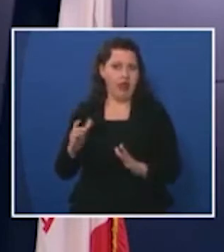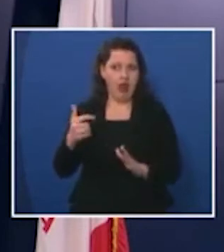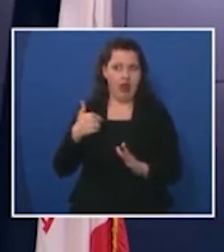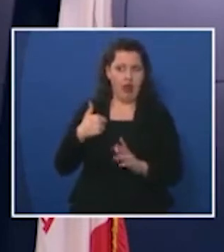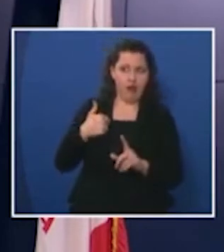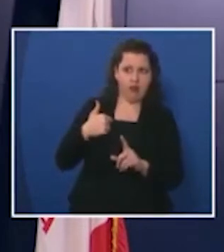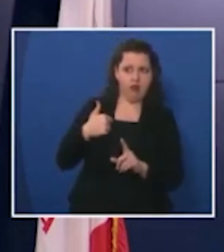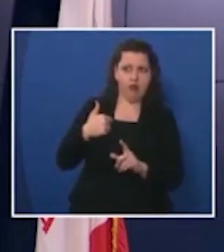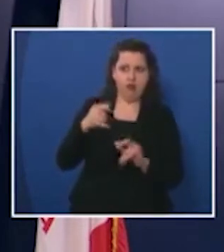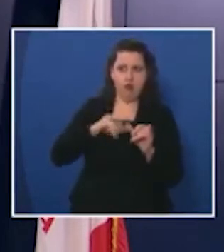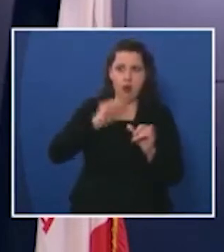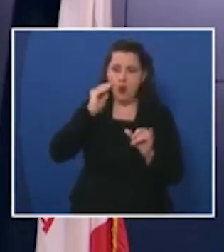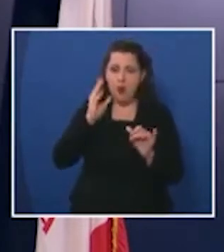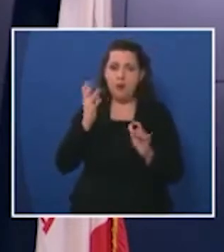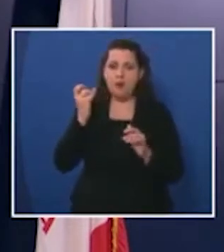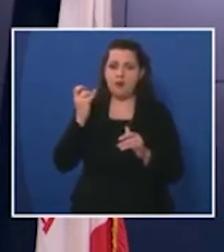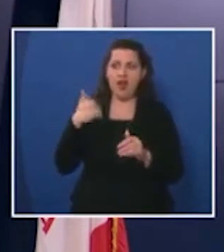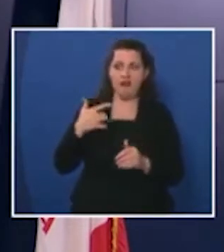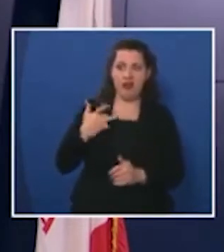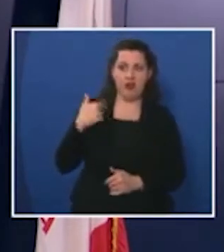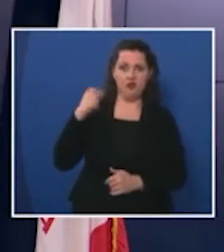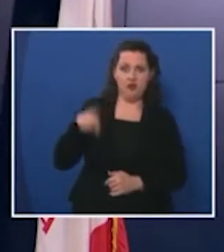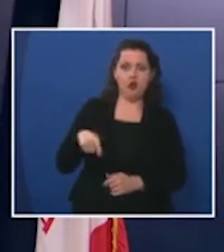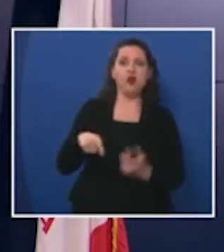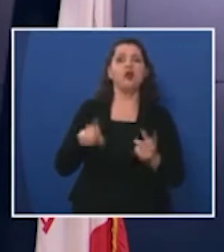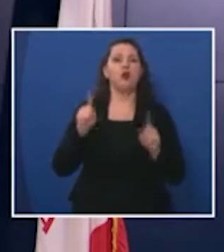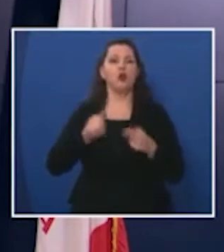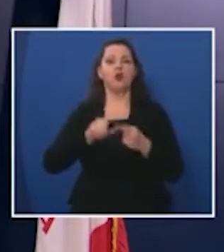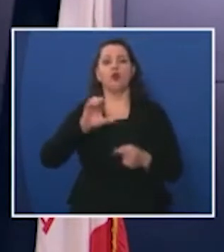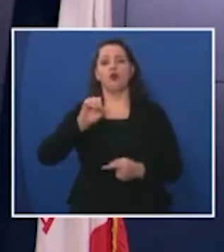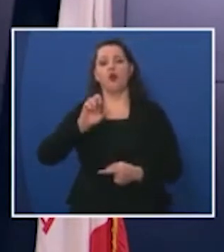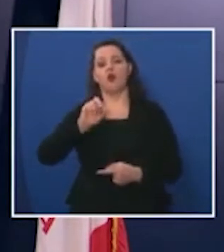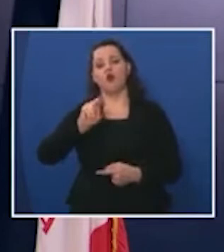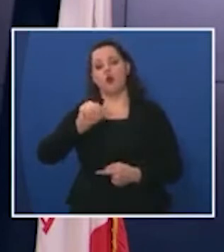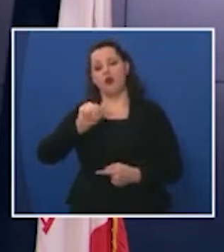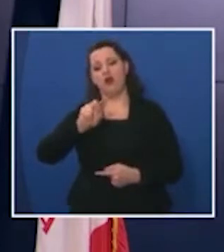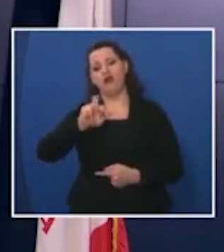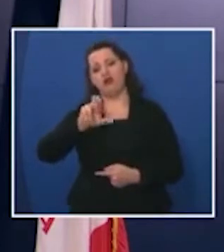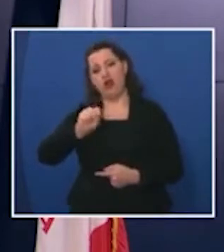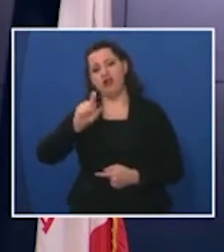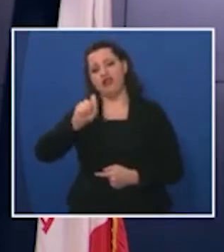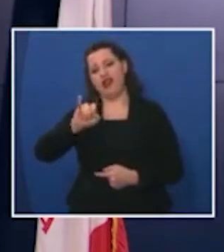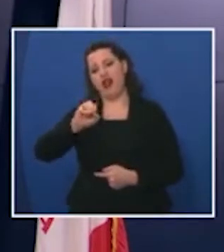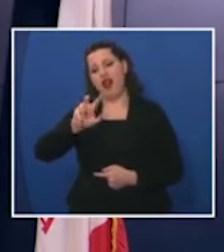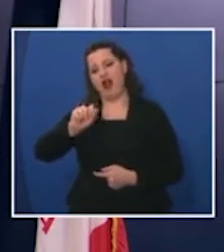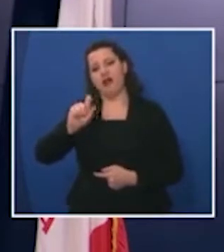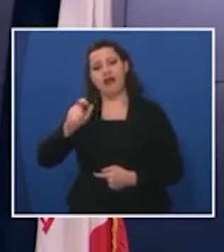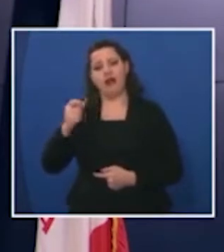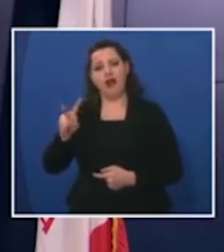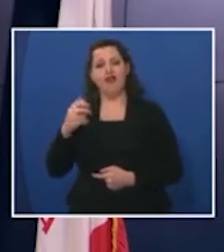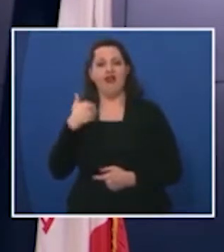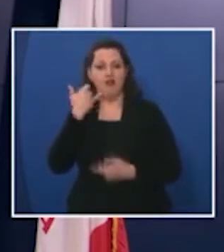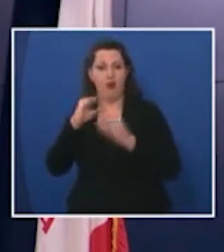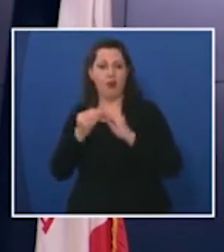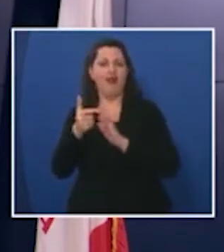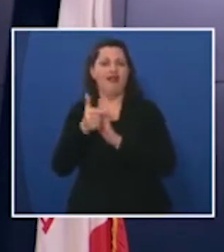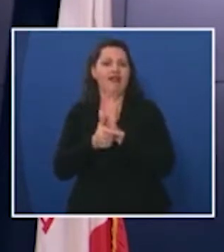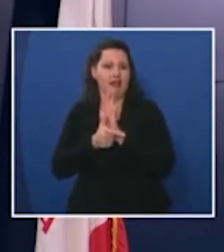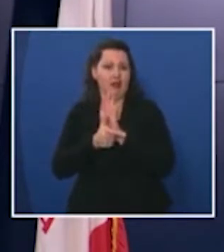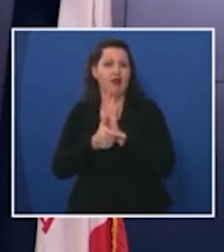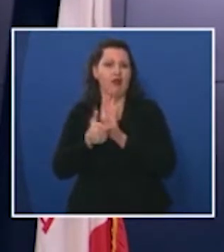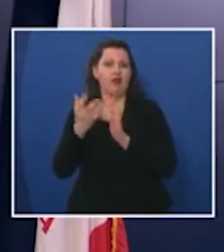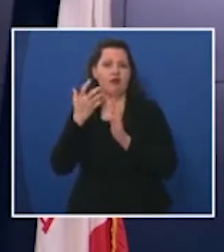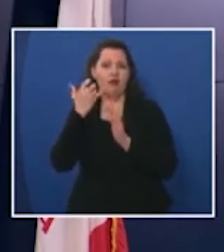if you go to the coronavirus.iowa.gov there is a phone number there that they can call we have legal counsel that's